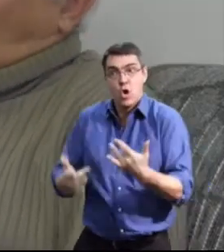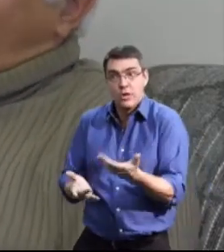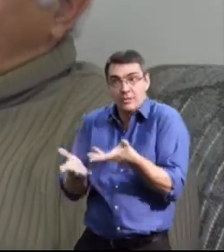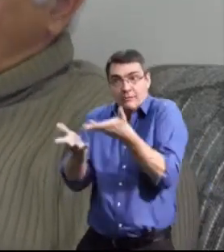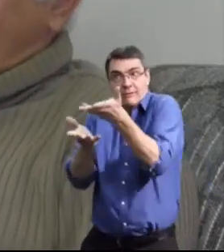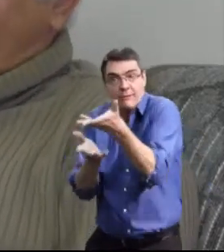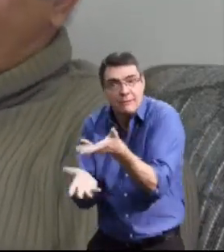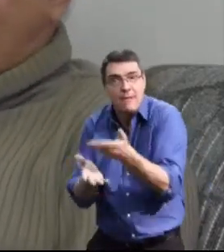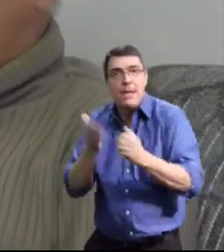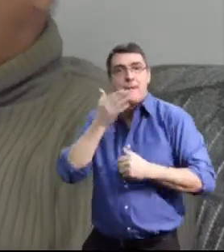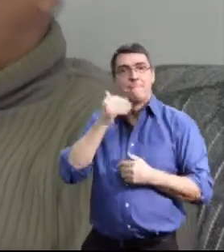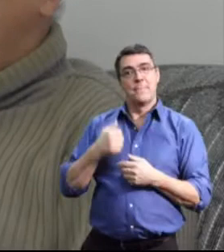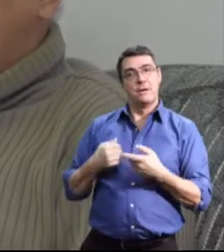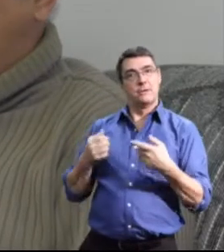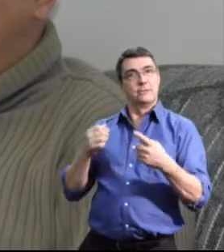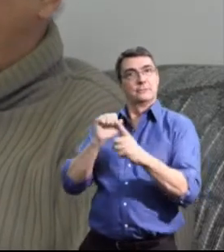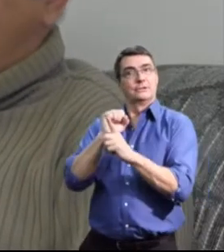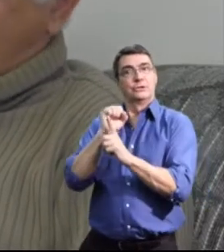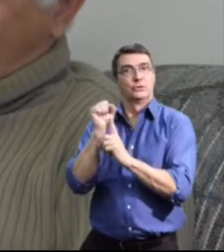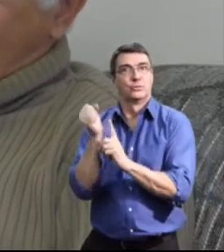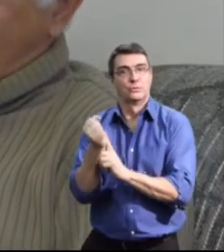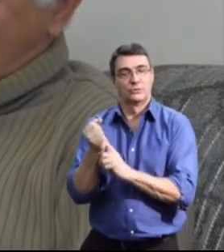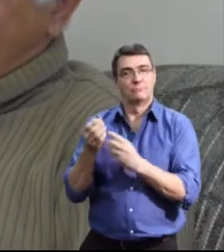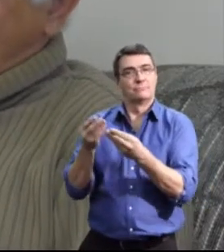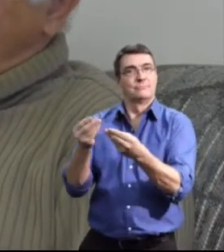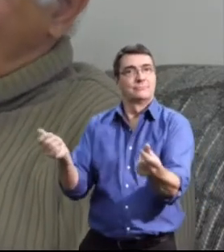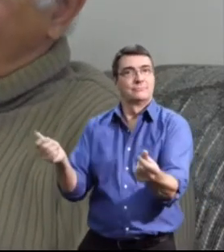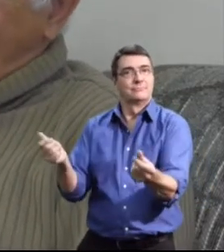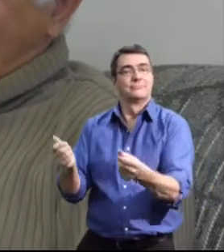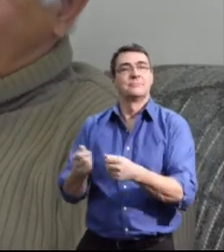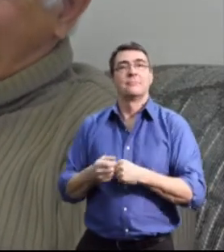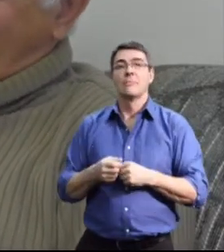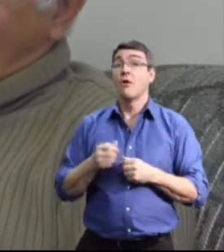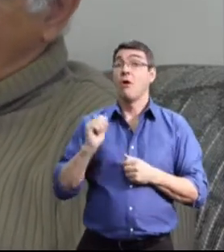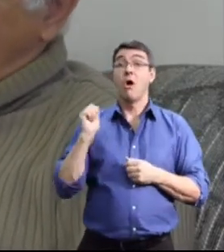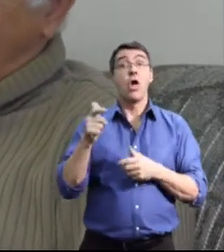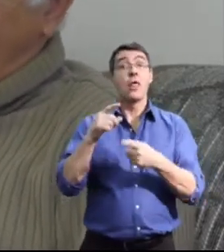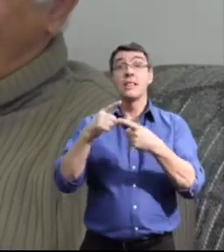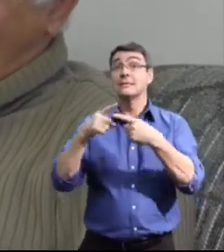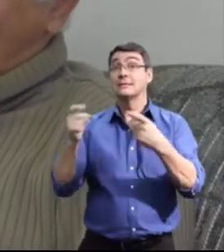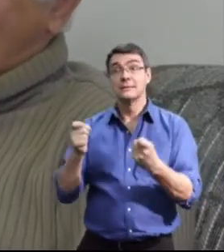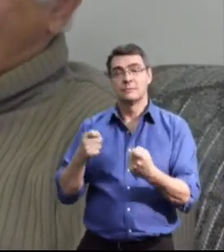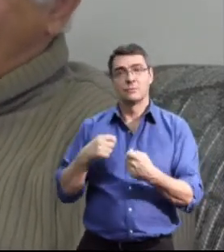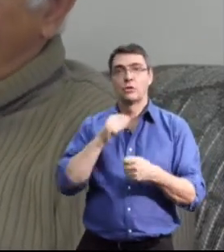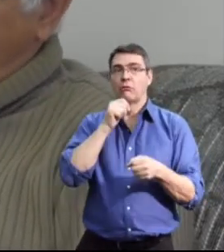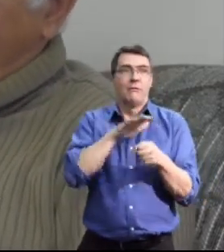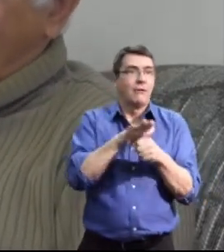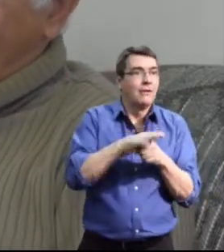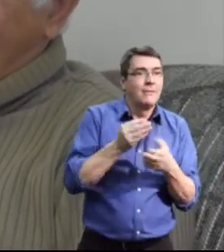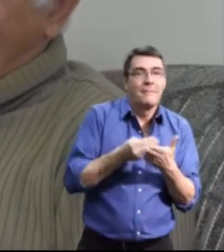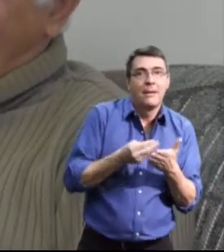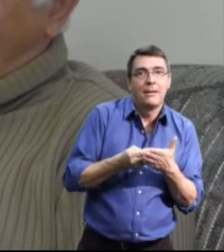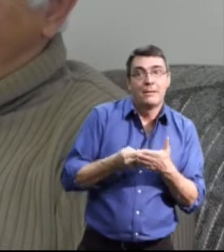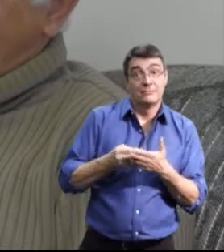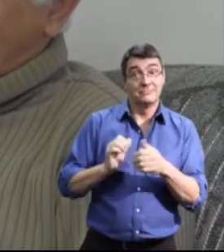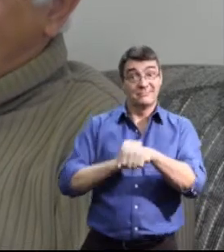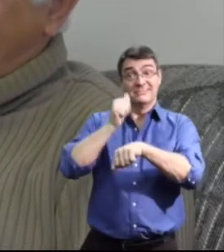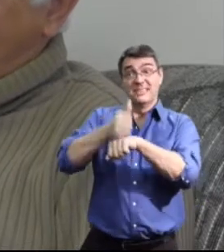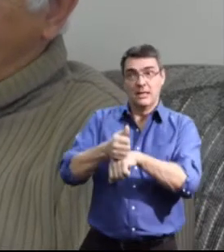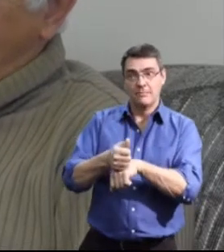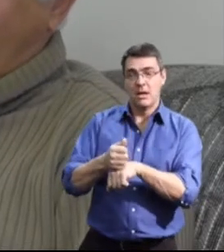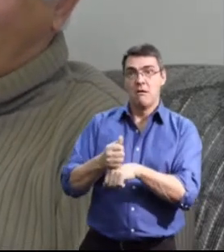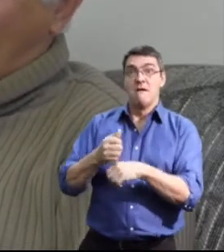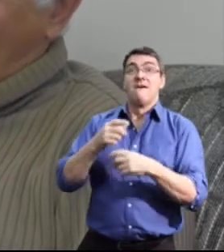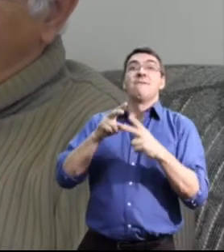And all of our systems, because of the shortage of resources, are really set up that you have to get almost so ill first